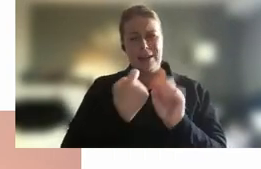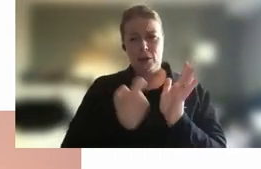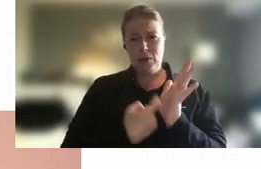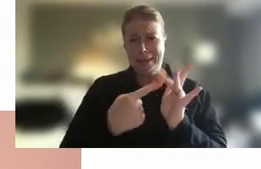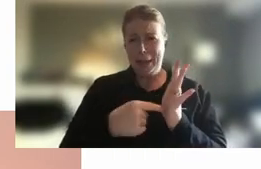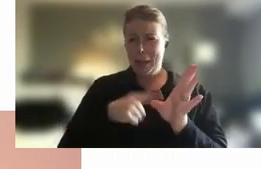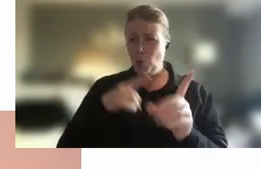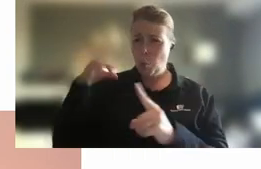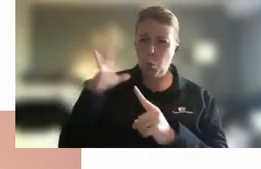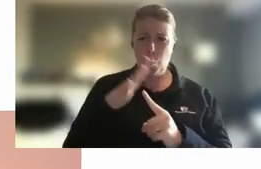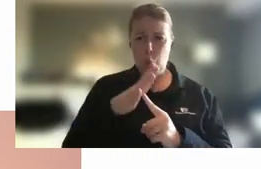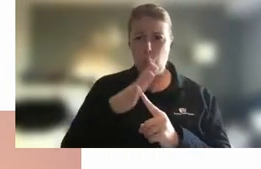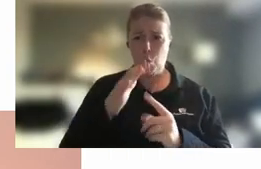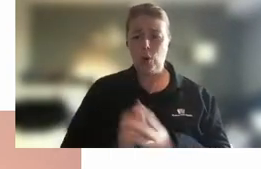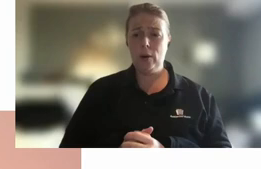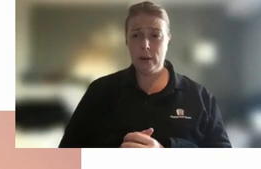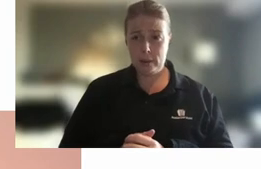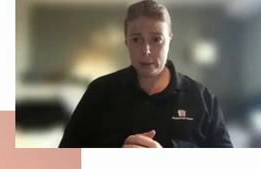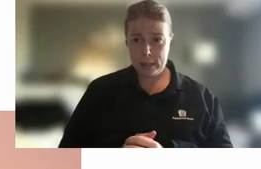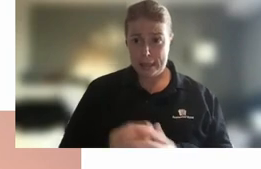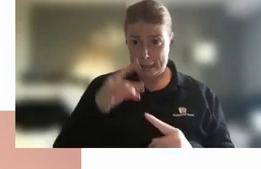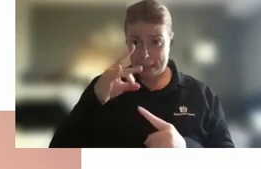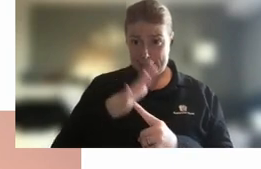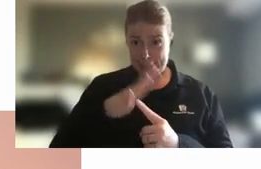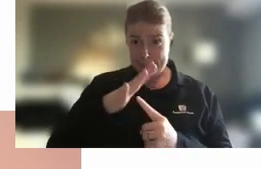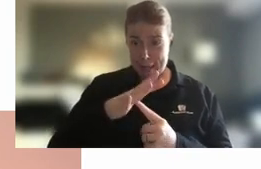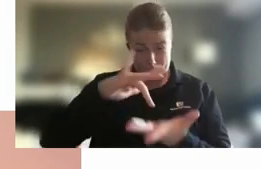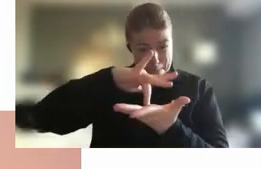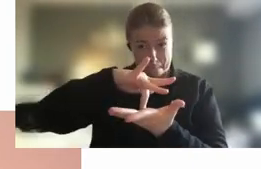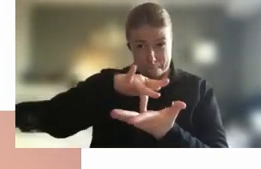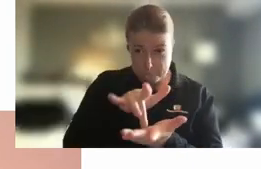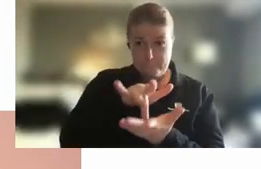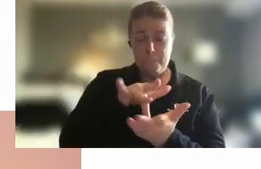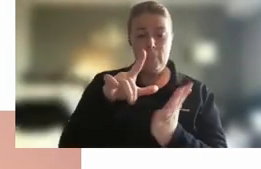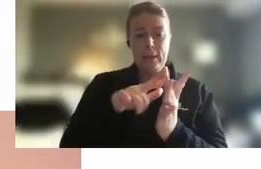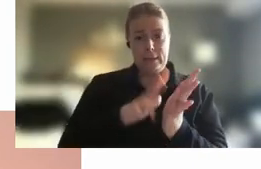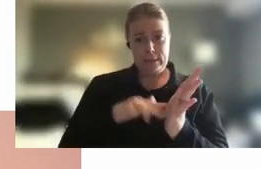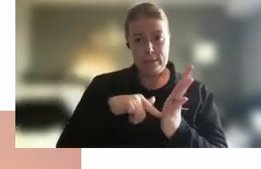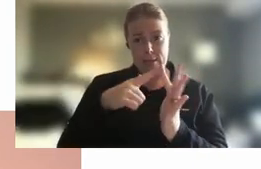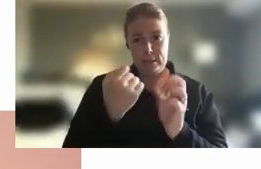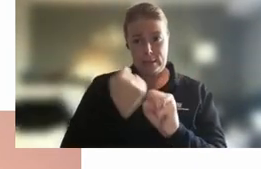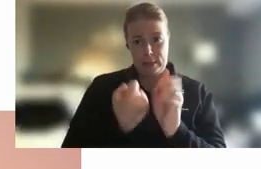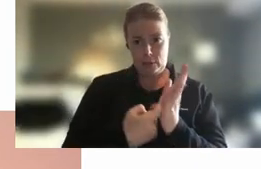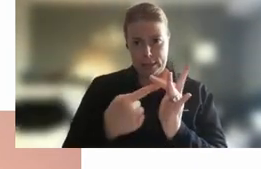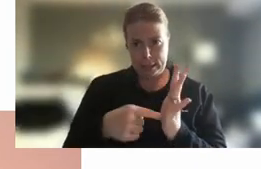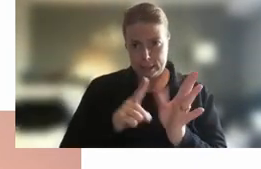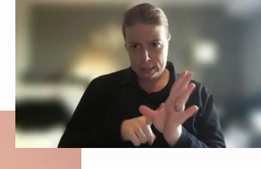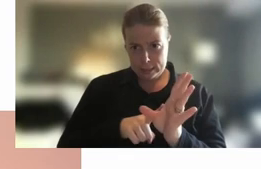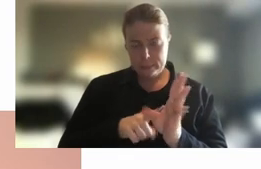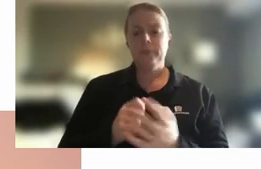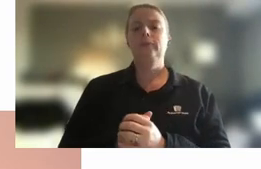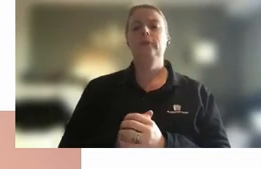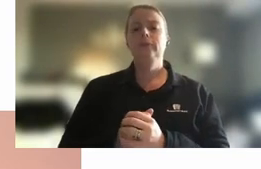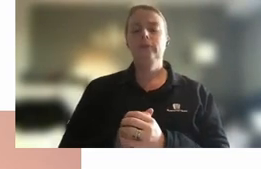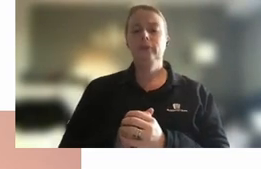do integrity is really the core of the APS craft it really goes to what is the special central part